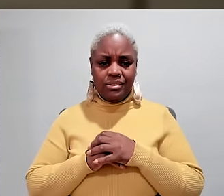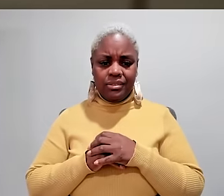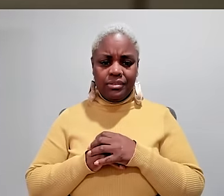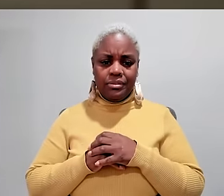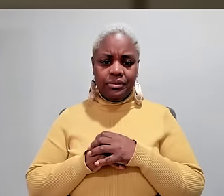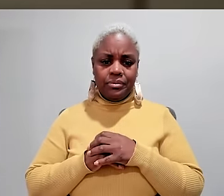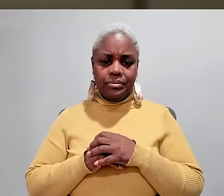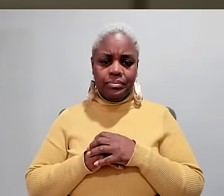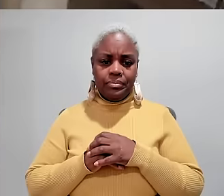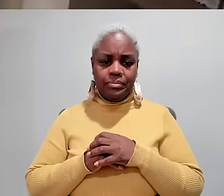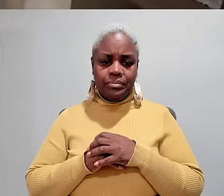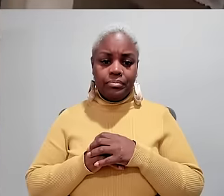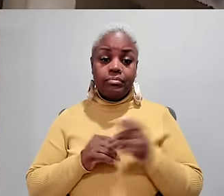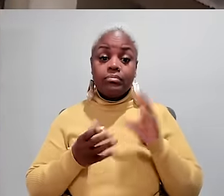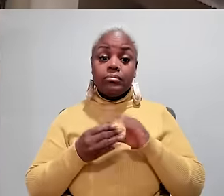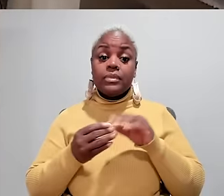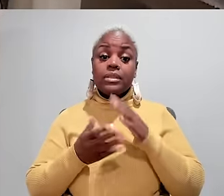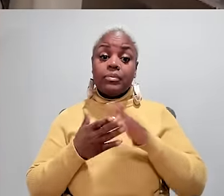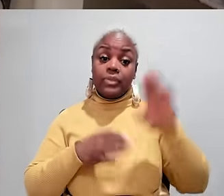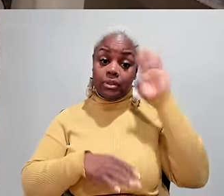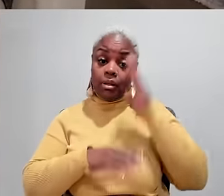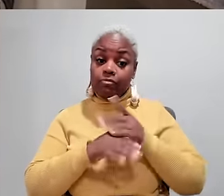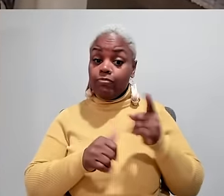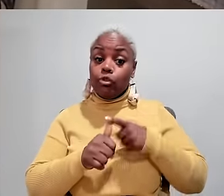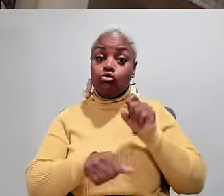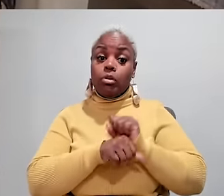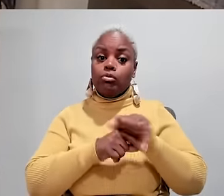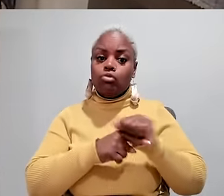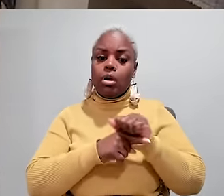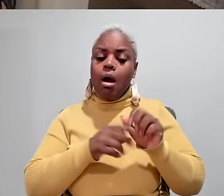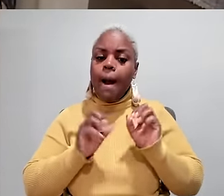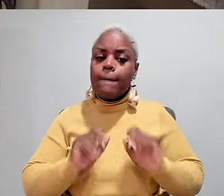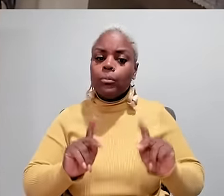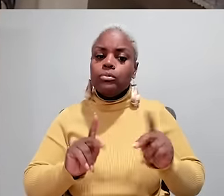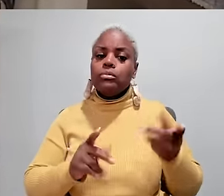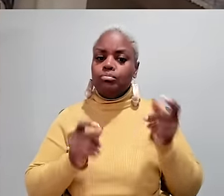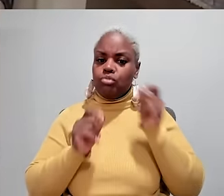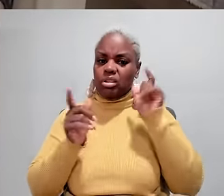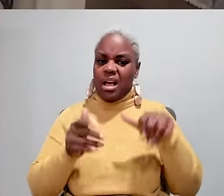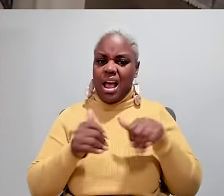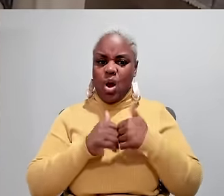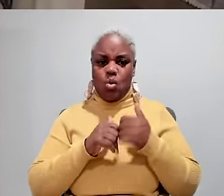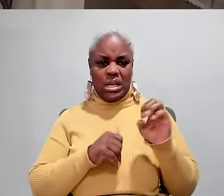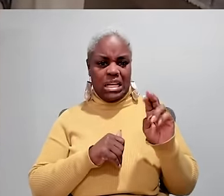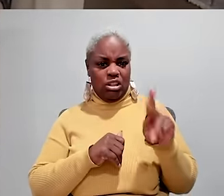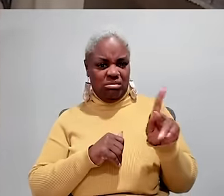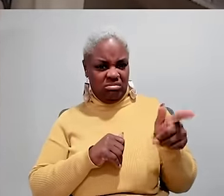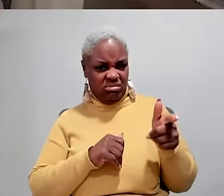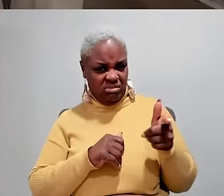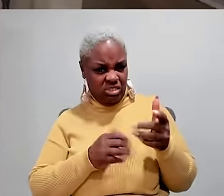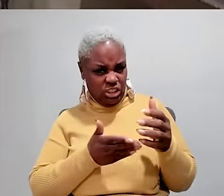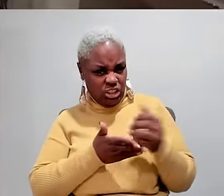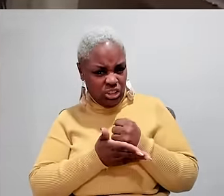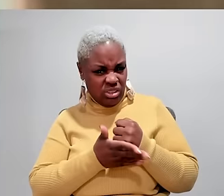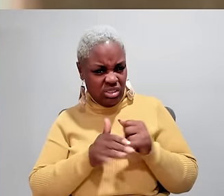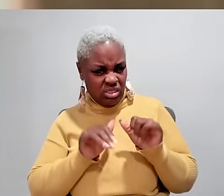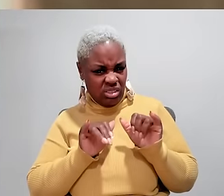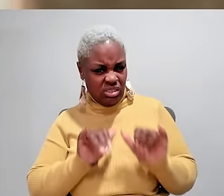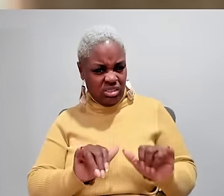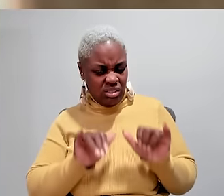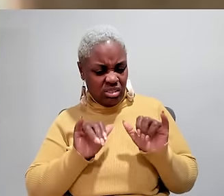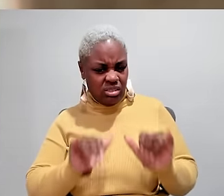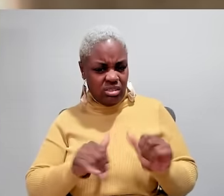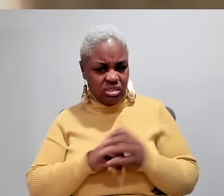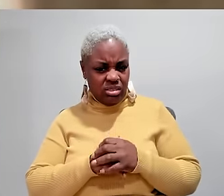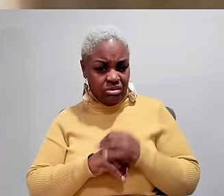now, what is he doing exactly here? JARED Kevin Marshall says, while some of his son's first jobs were training opportunities, he was